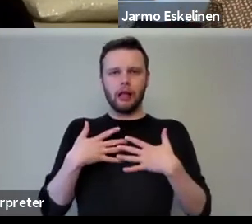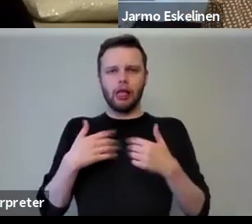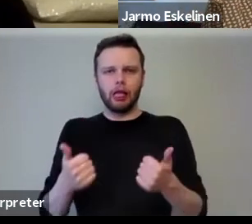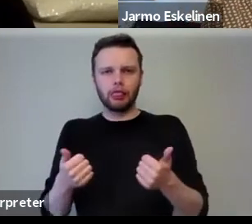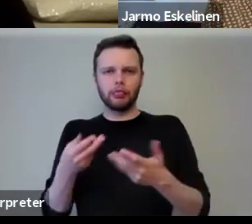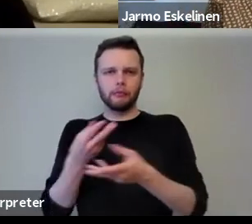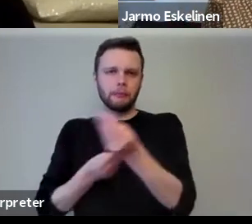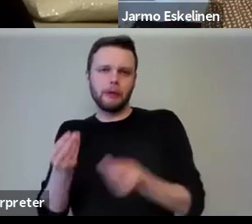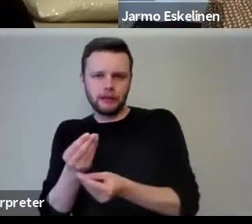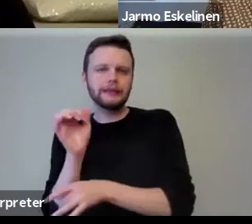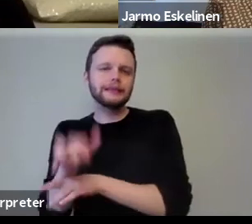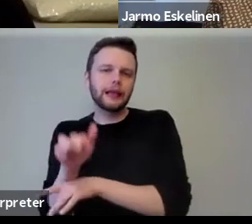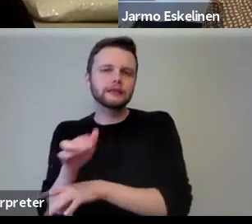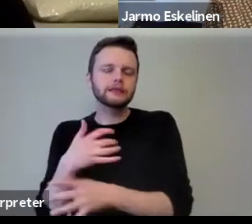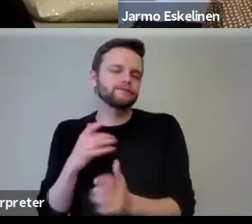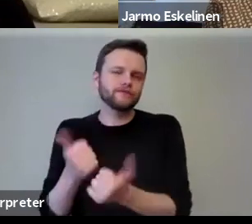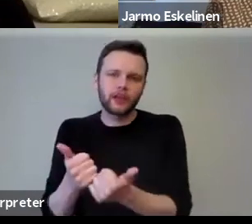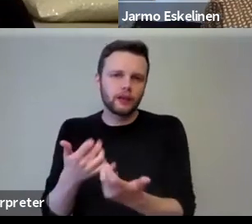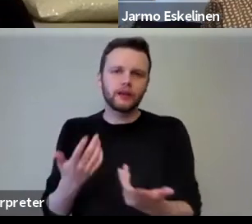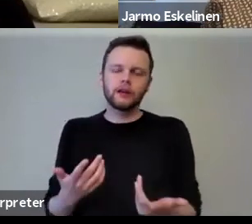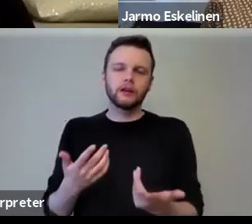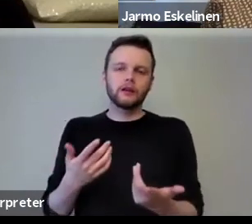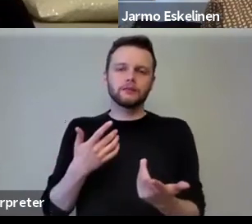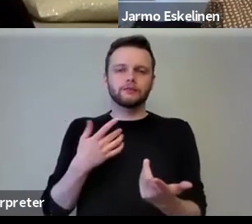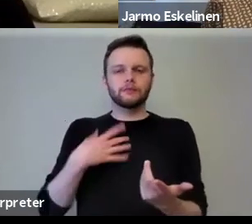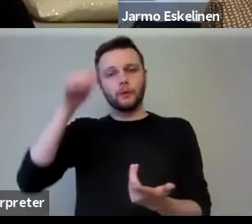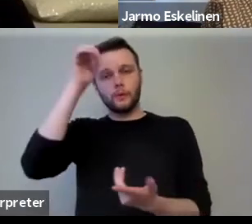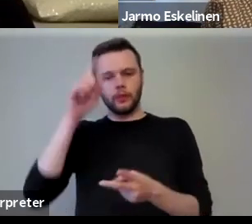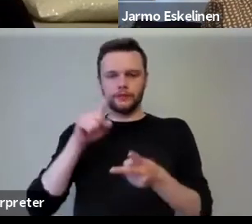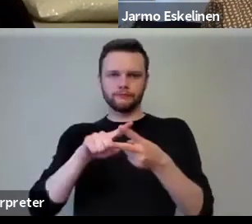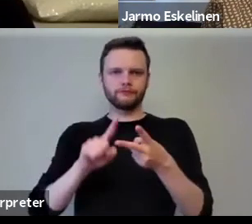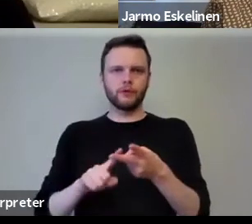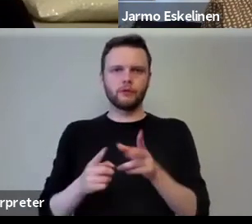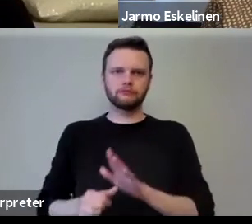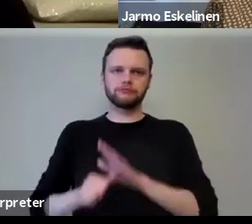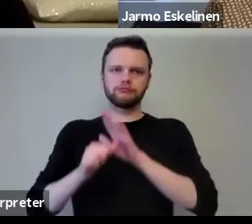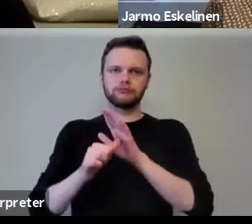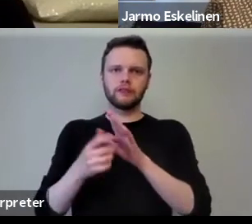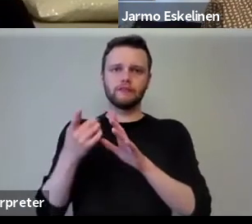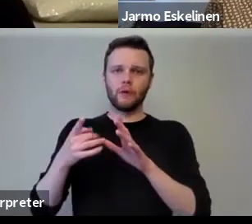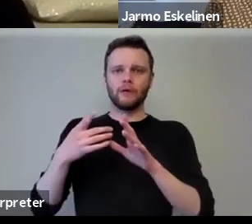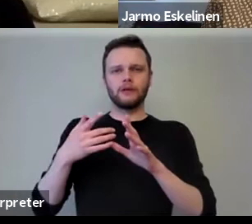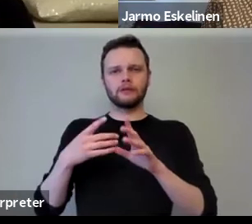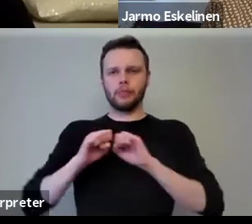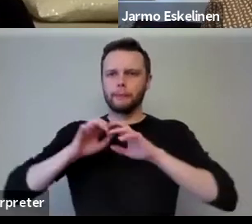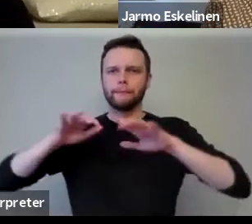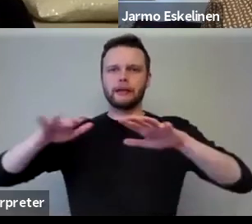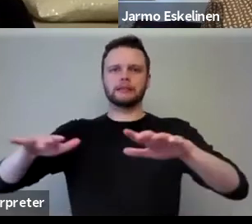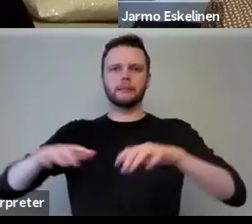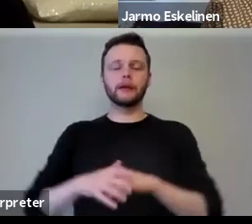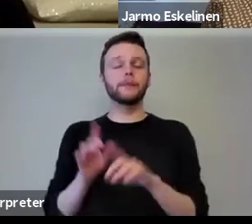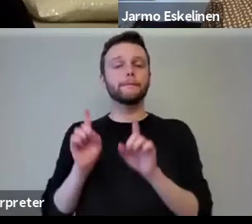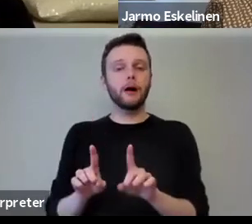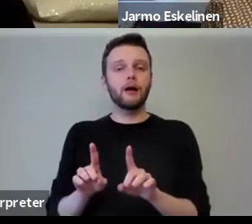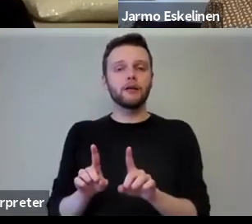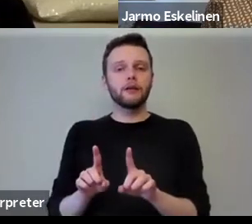That those are, we see those as, as sort of, the hard domains, uh, of, of the pandemic. But what